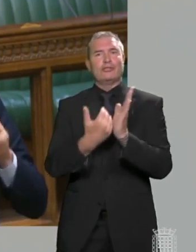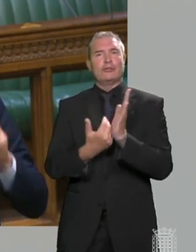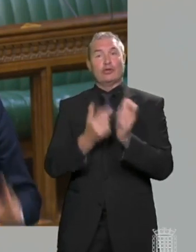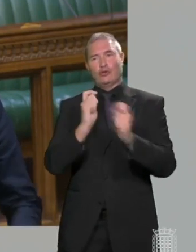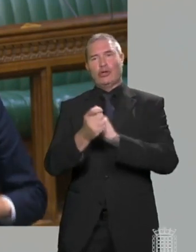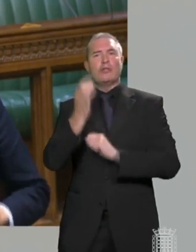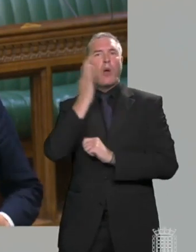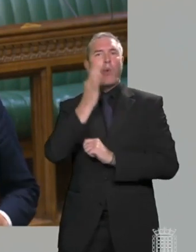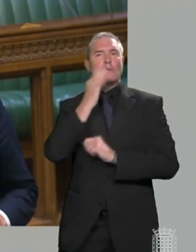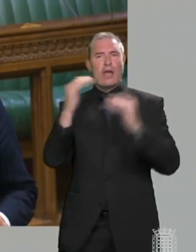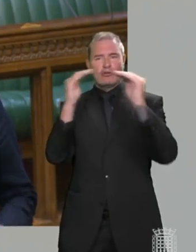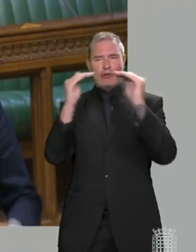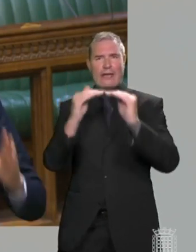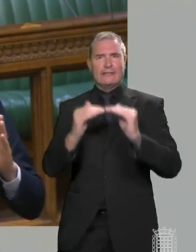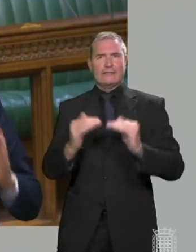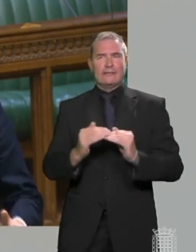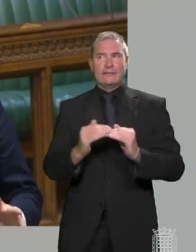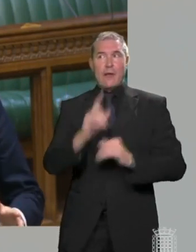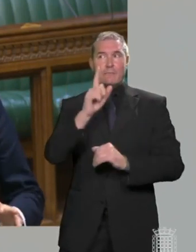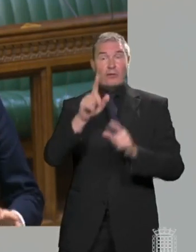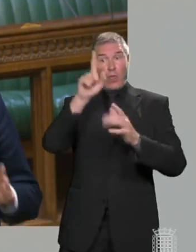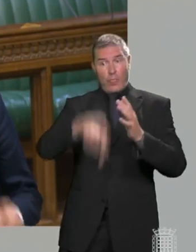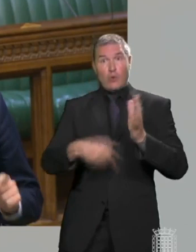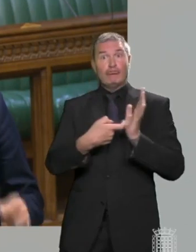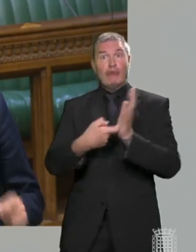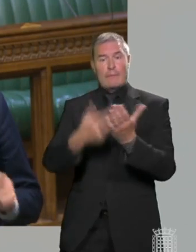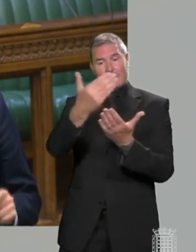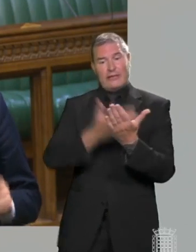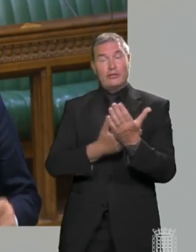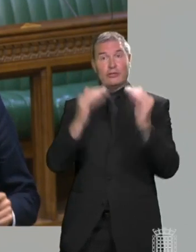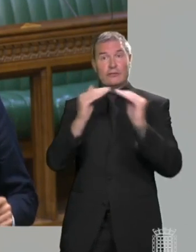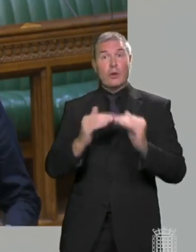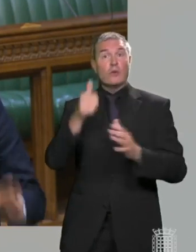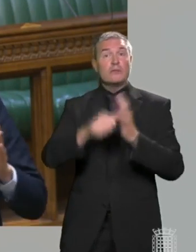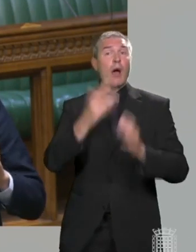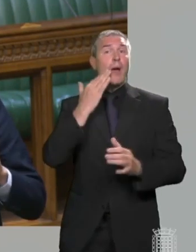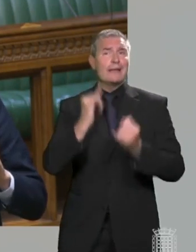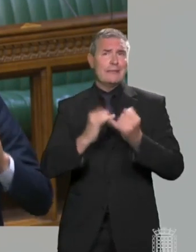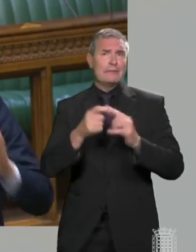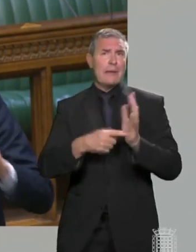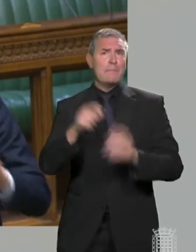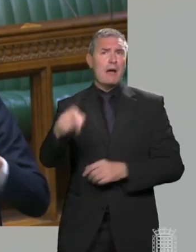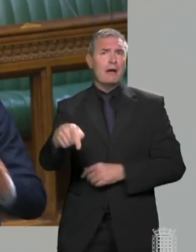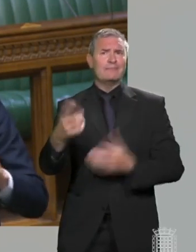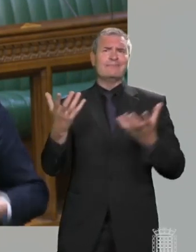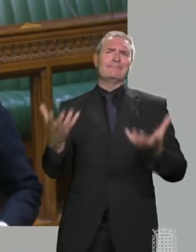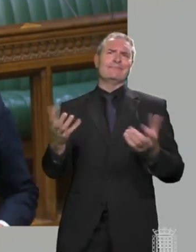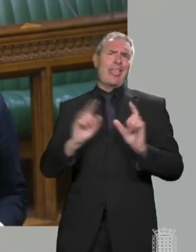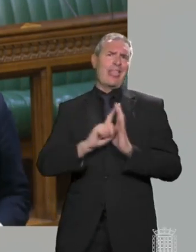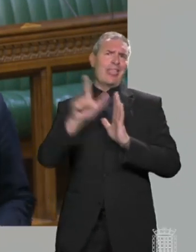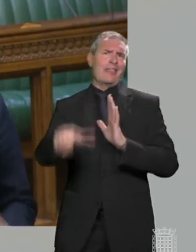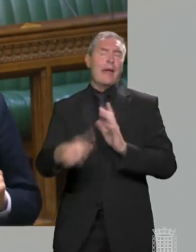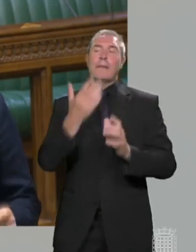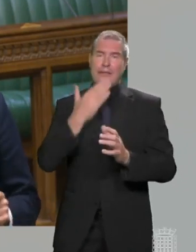our waters, challenge anomalous results. However, those recommendations only come in September this year. Will the Prime Minister flex his muscles